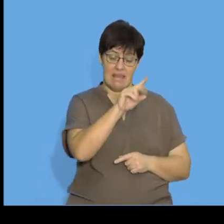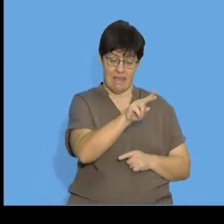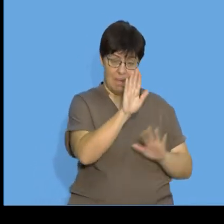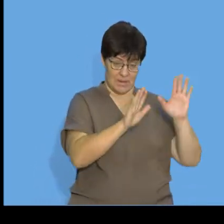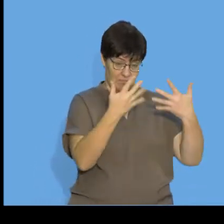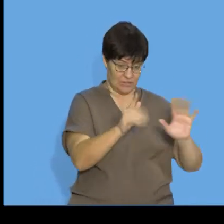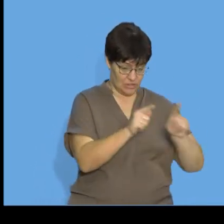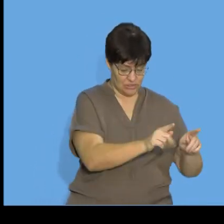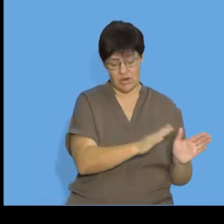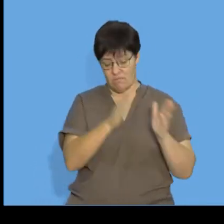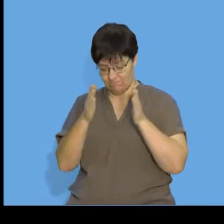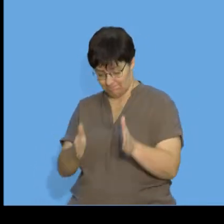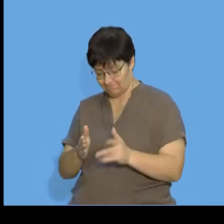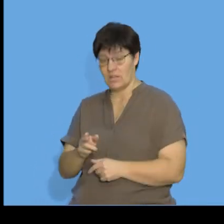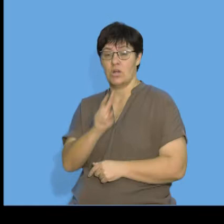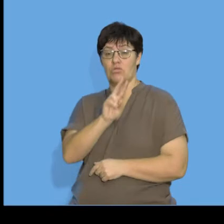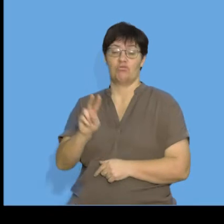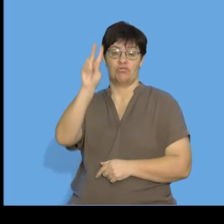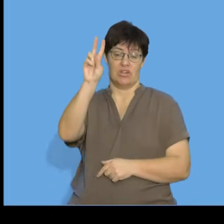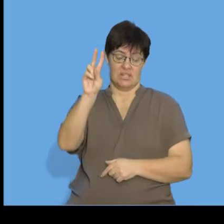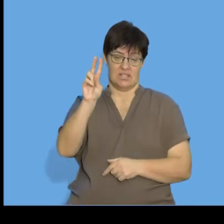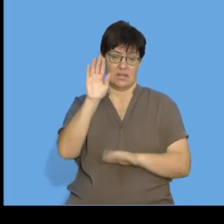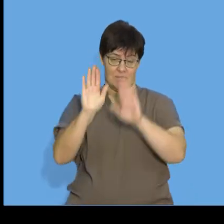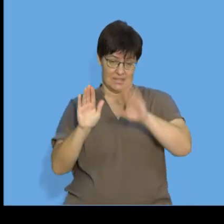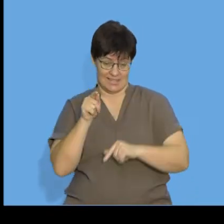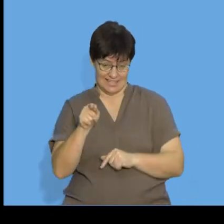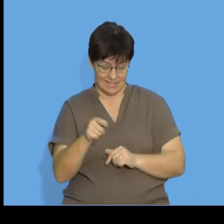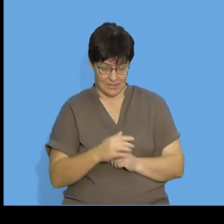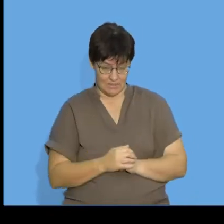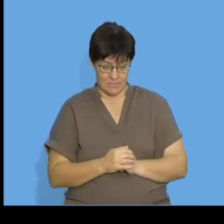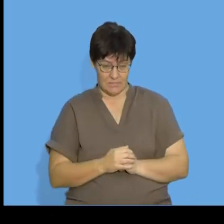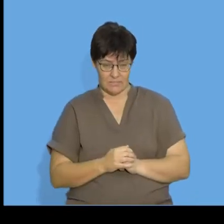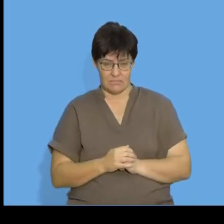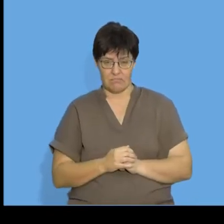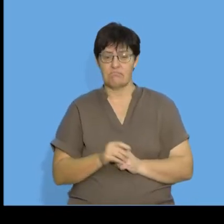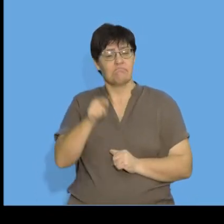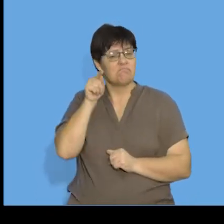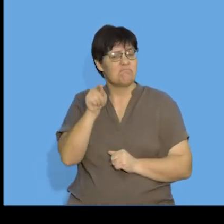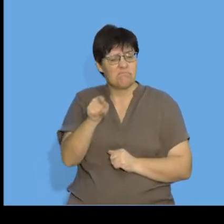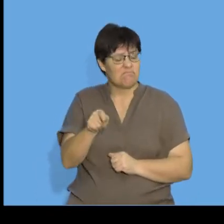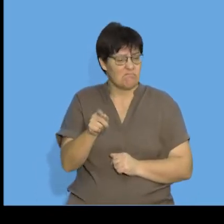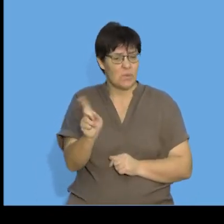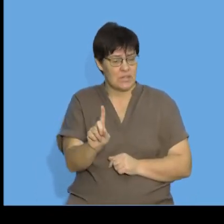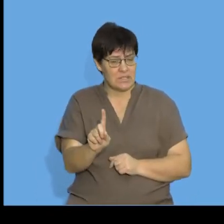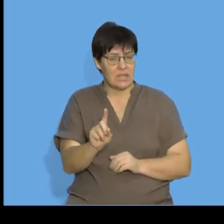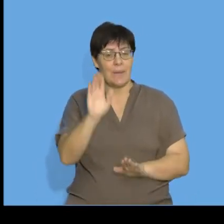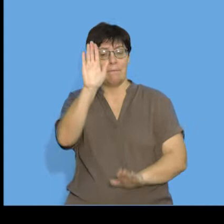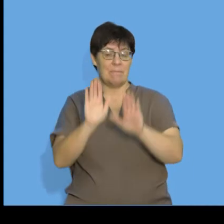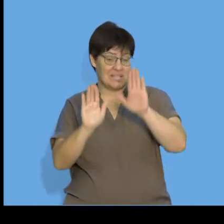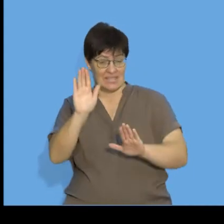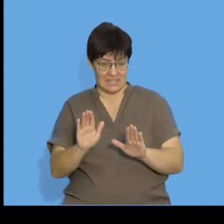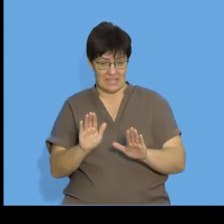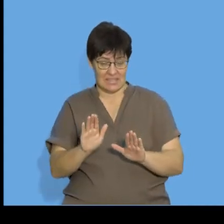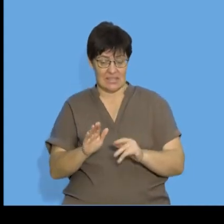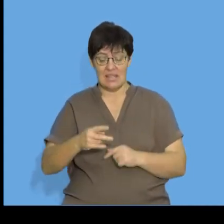patterns, but now we are going to be talking about quadratic patterns. A quadratic pattern is a pattern